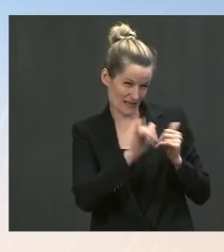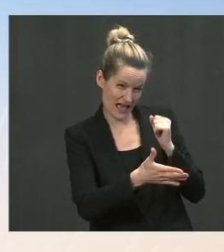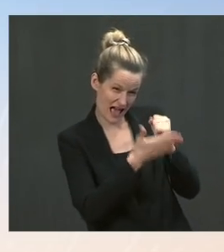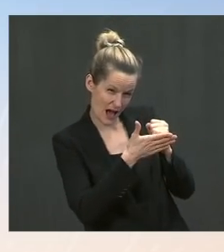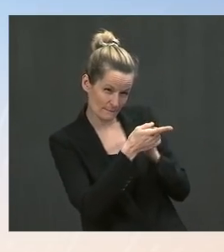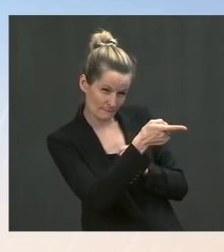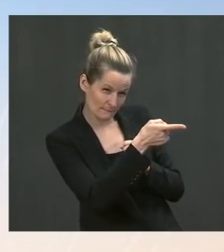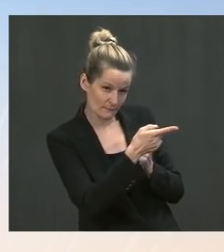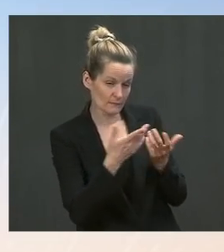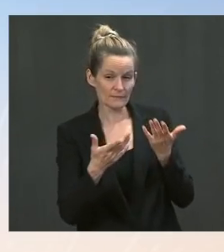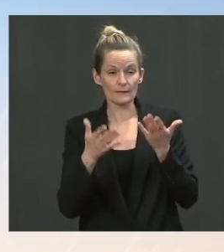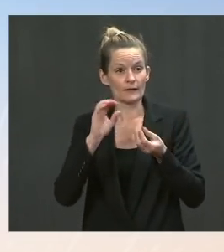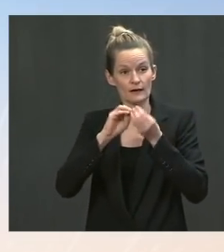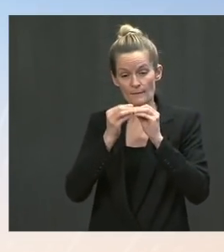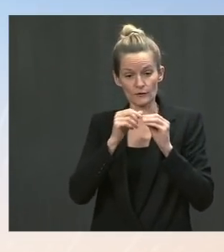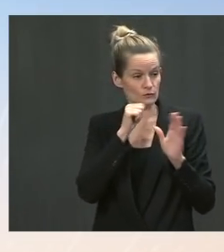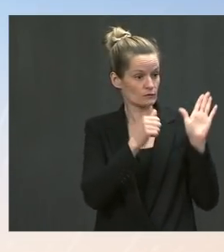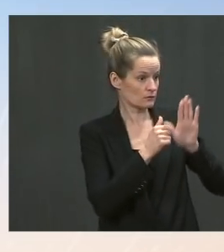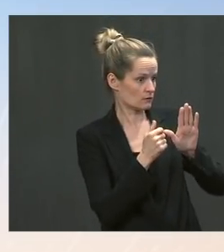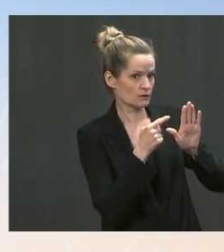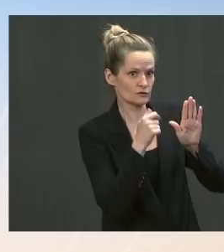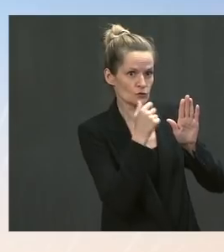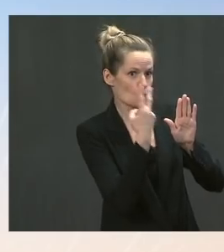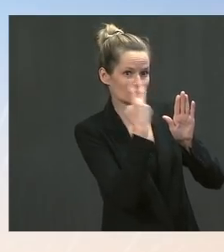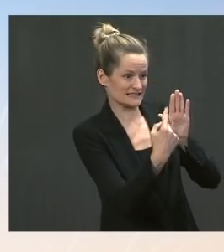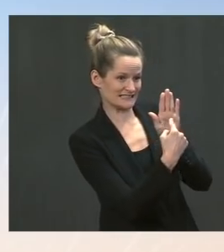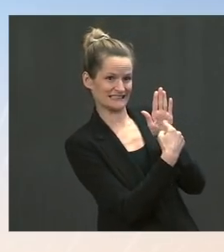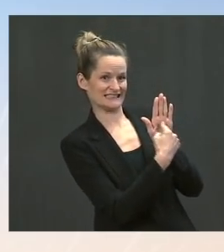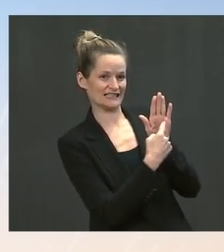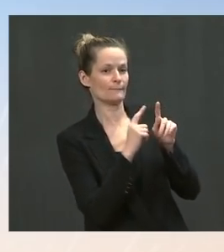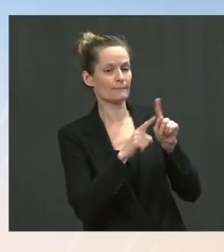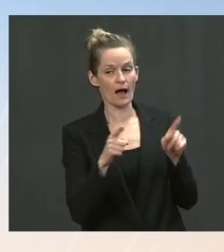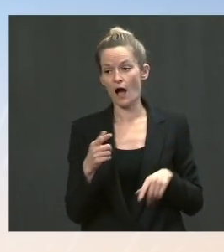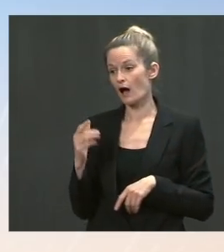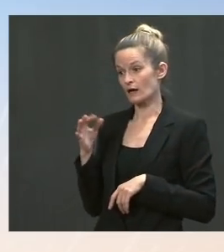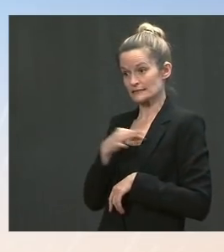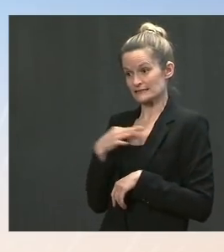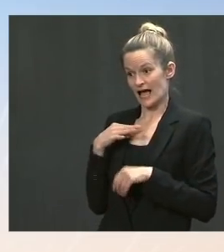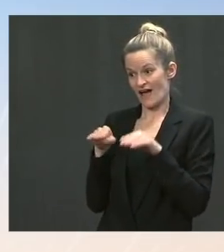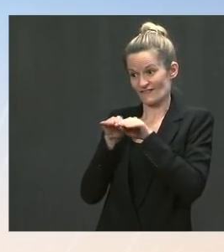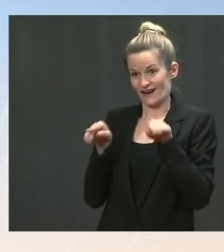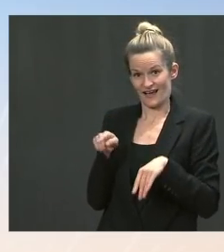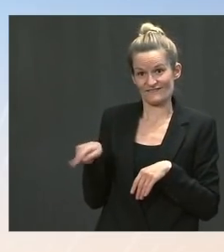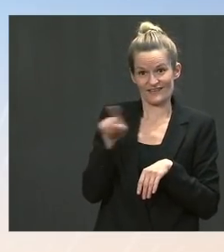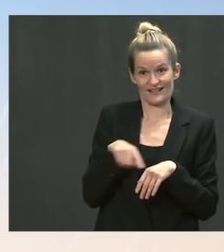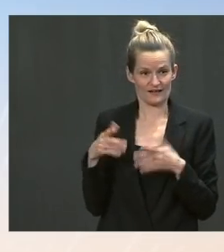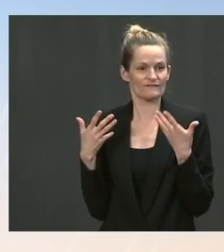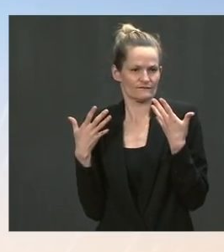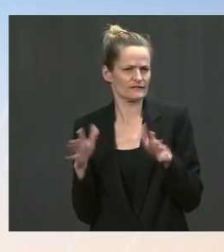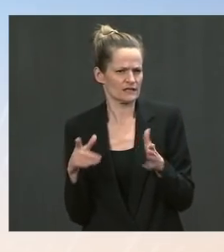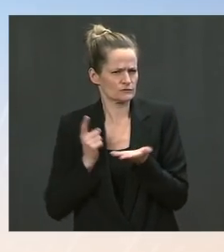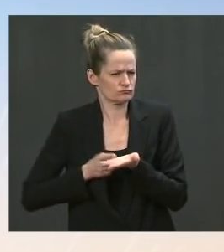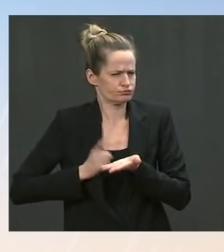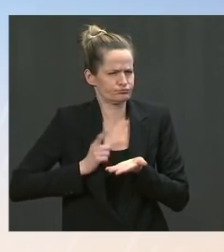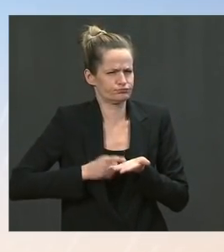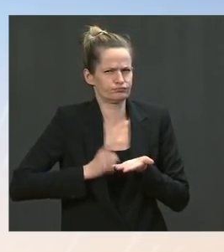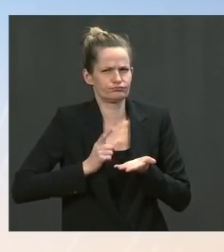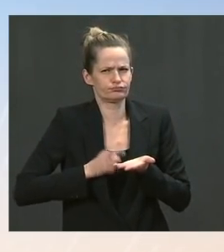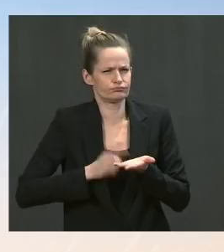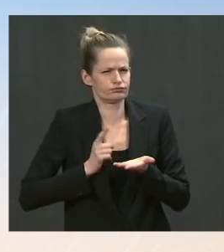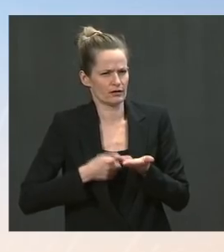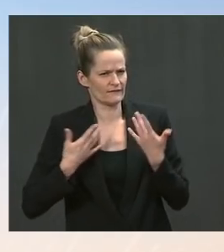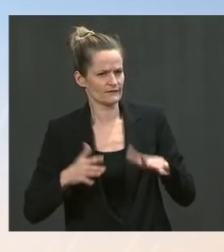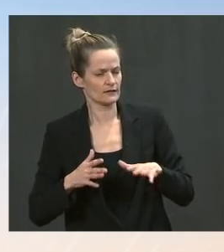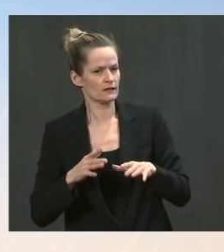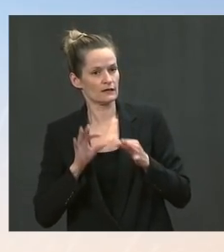that. But there are a broad range of discussions happening, early stages, and obviously no distance have been made. But clearly, COVID is our number one priority,